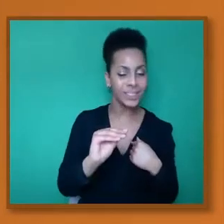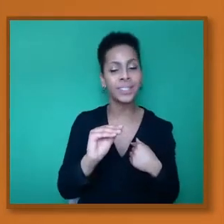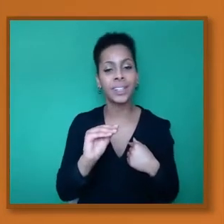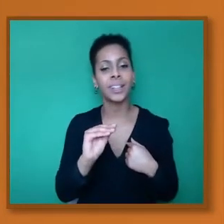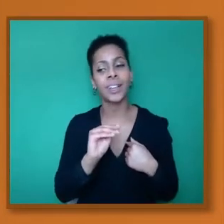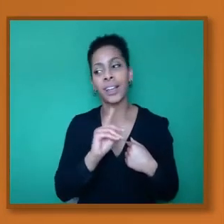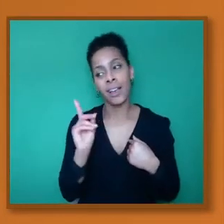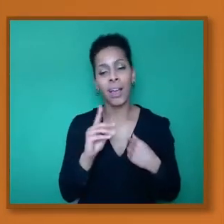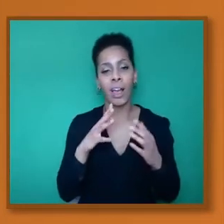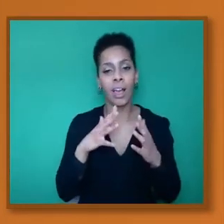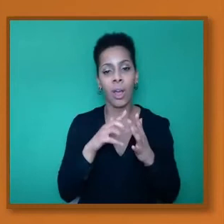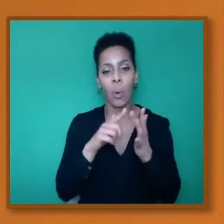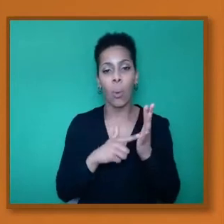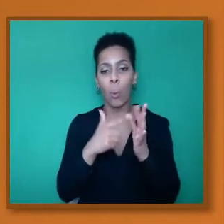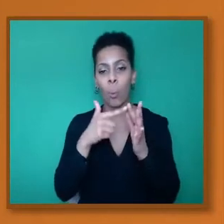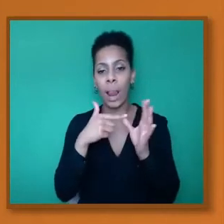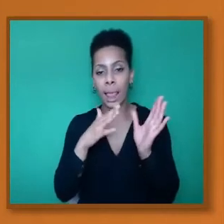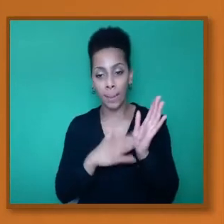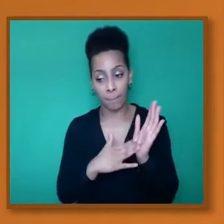couple of events.